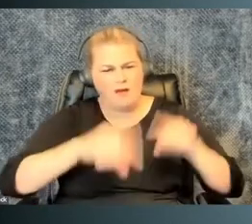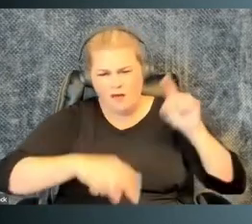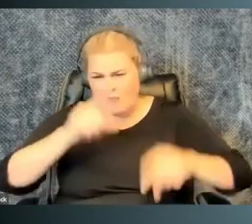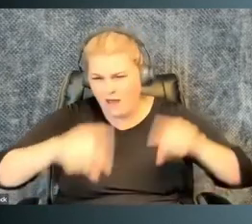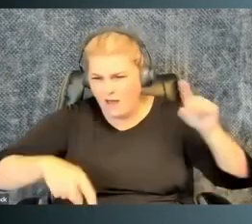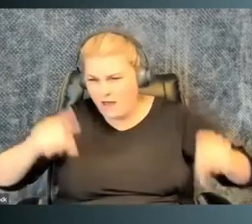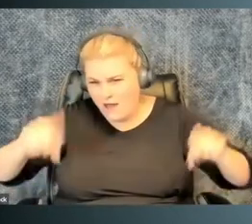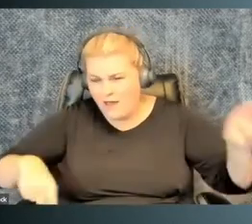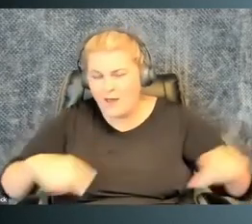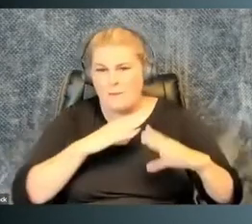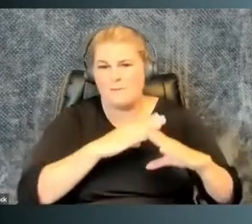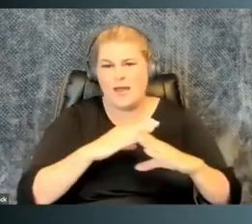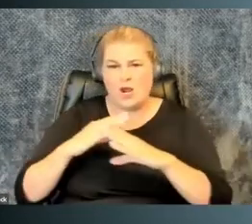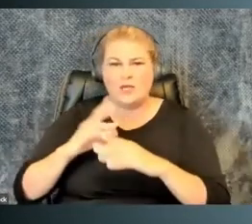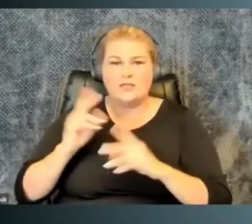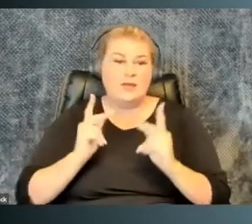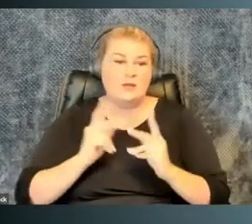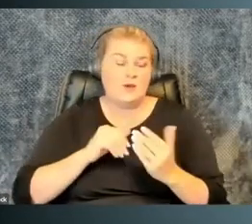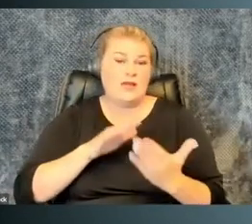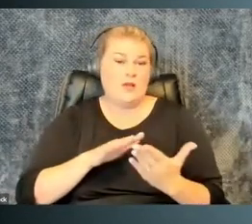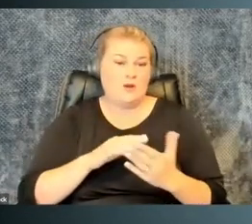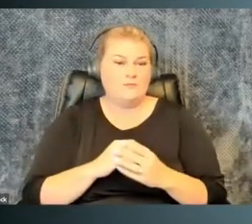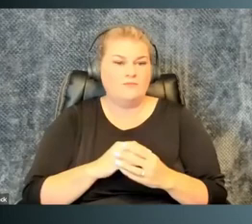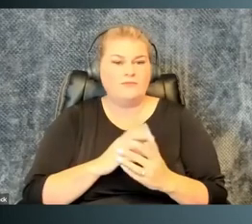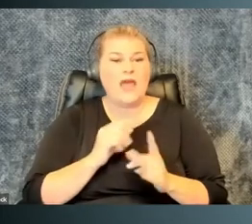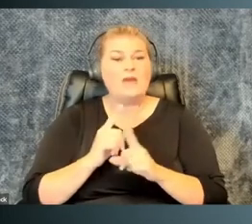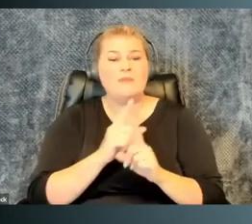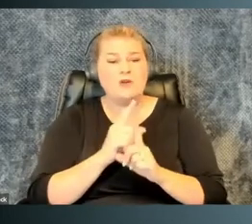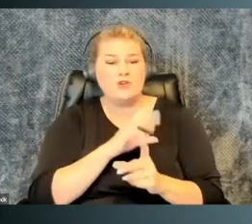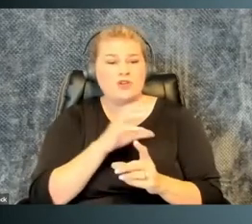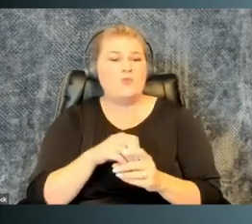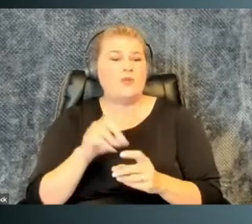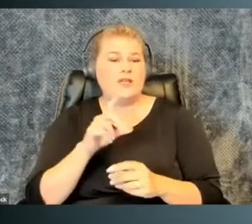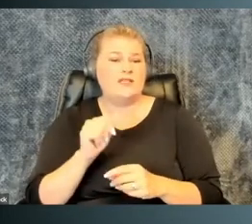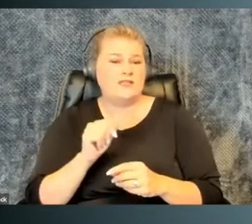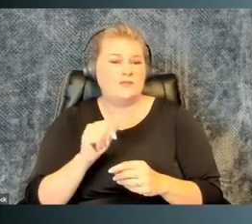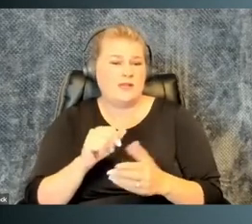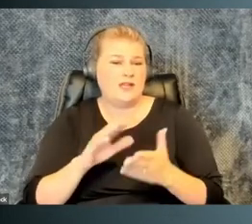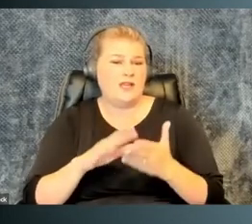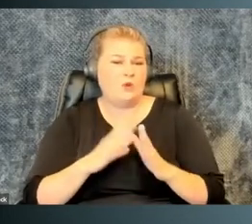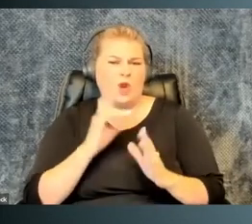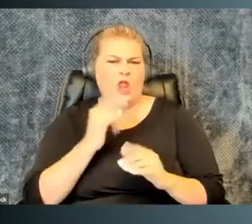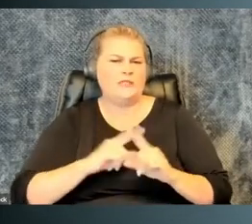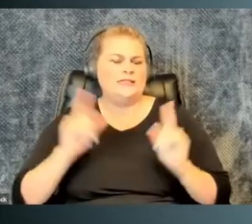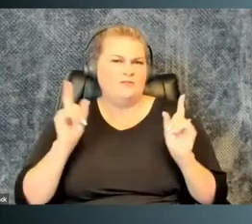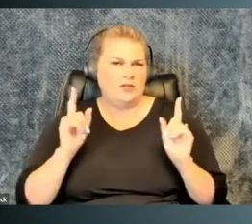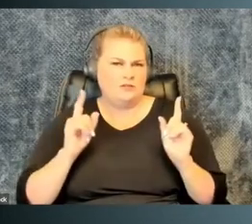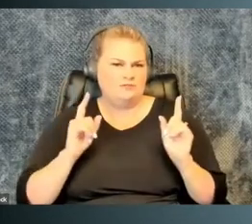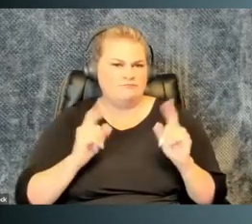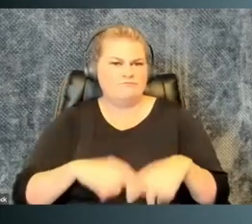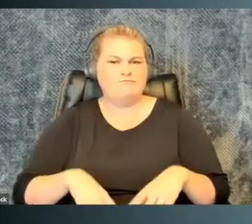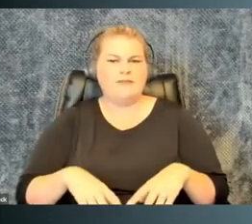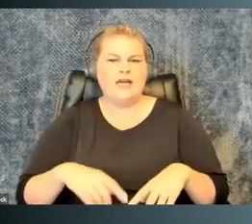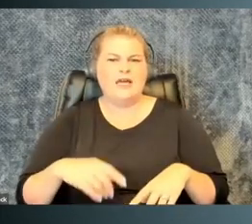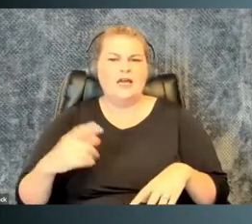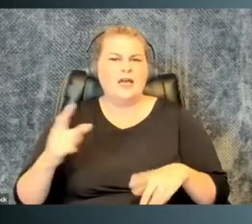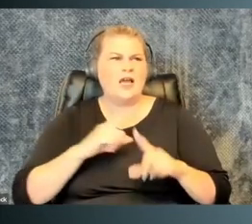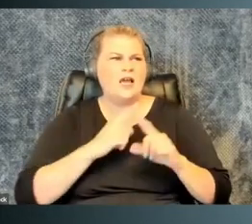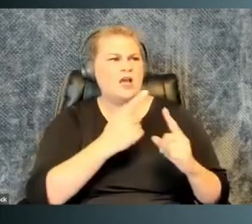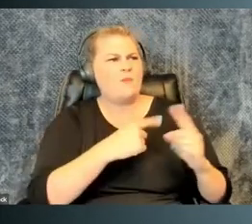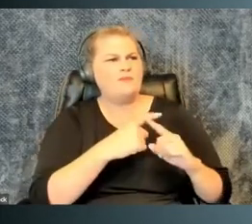disabled people, but all sorts of barriers that people encounter. And mentorship in the disability community looks different.